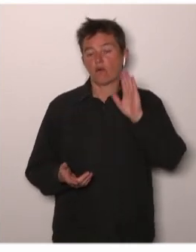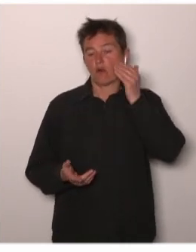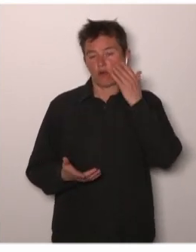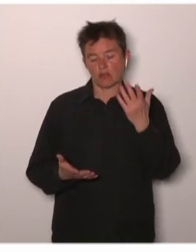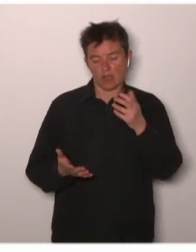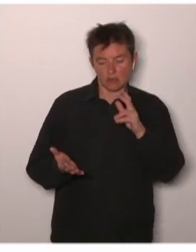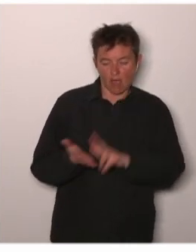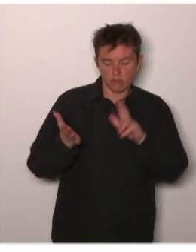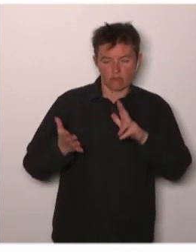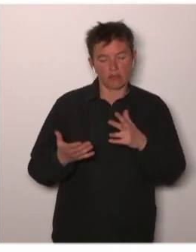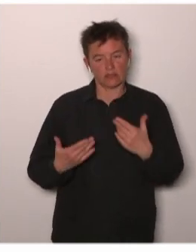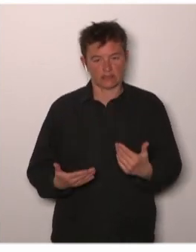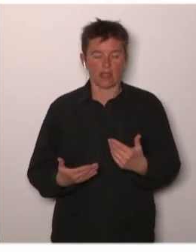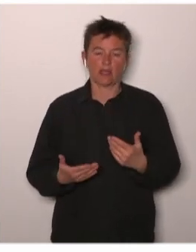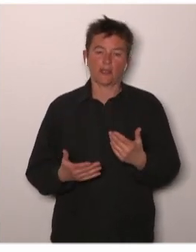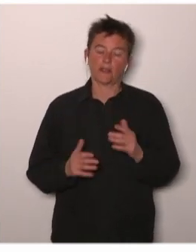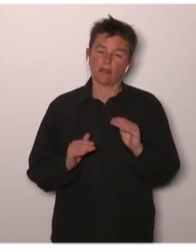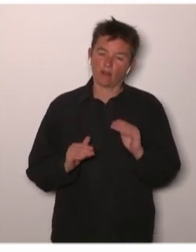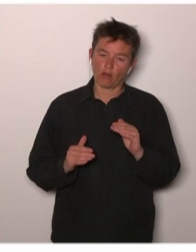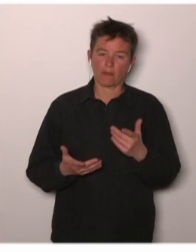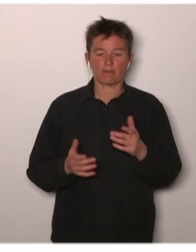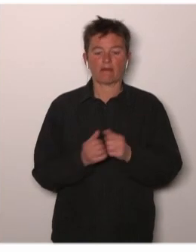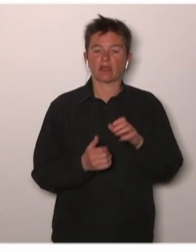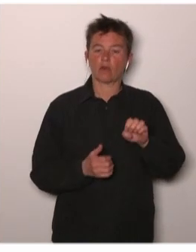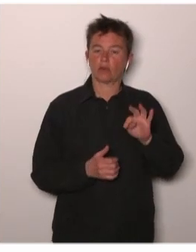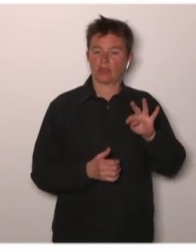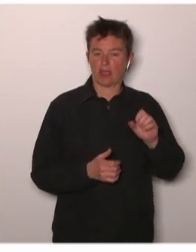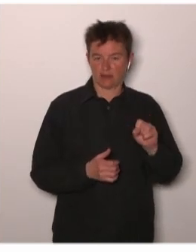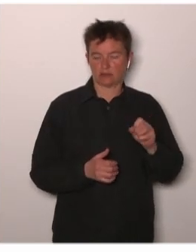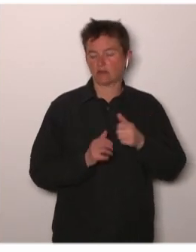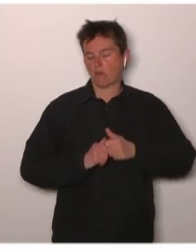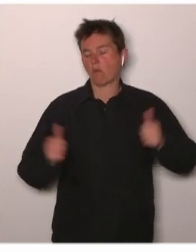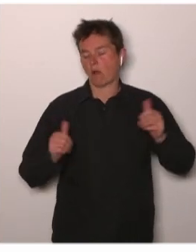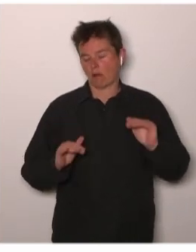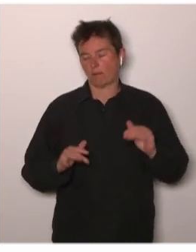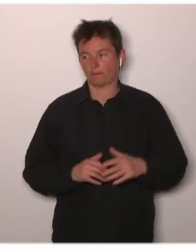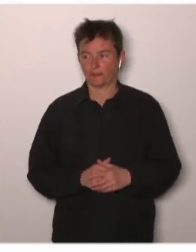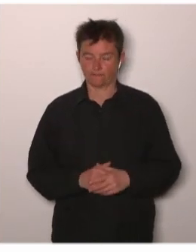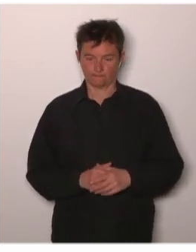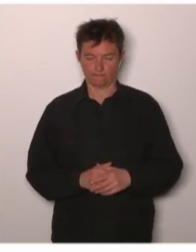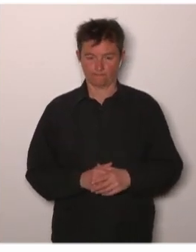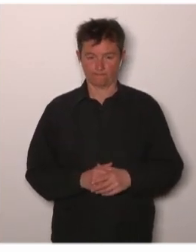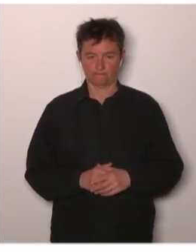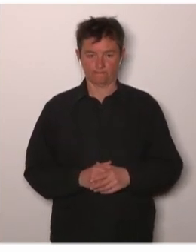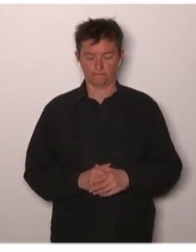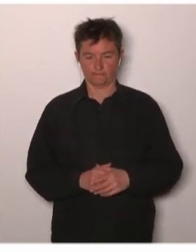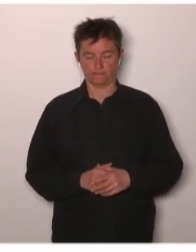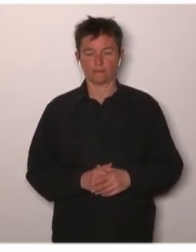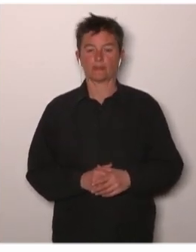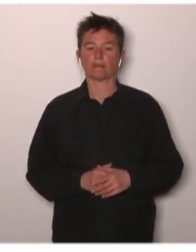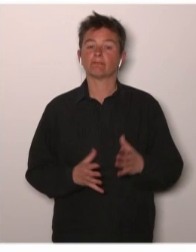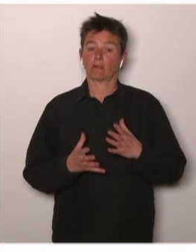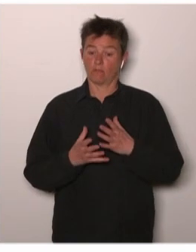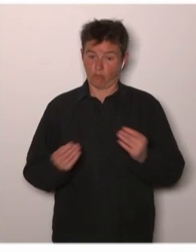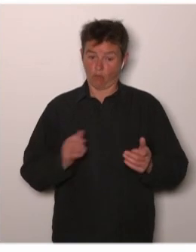pragmatic gap about all these questions. we have many challenges around us, but we have also